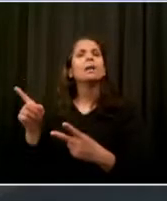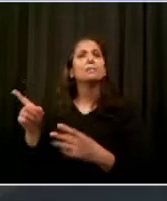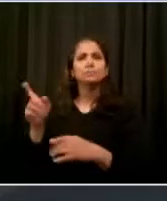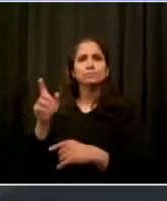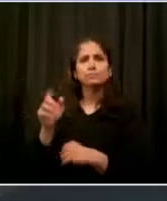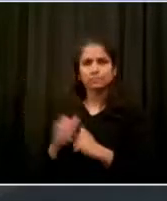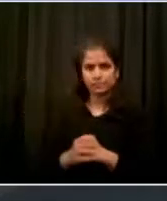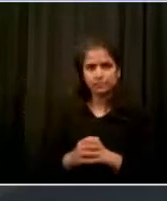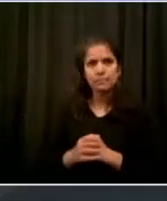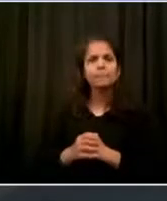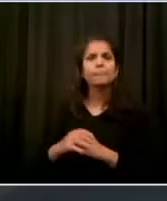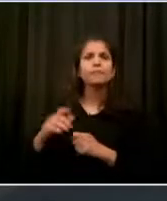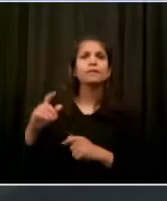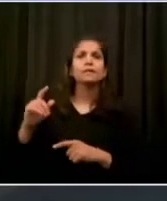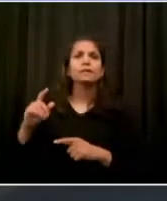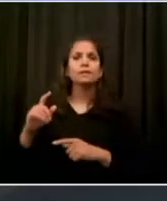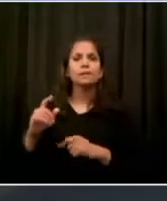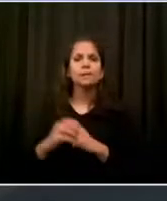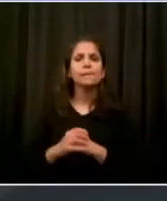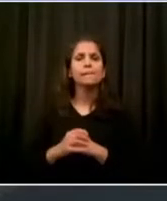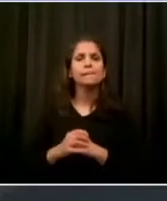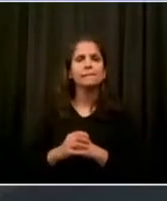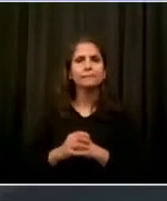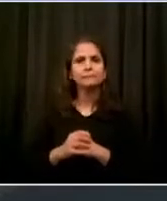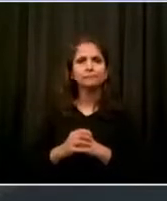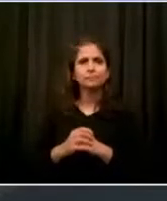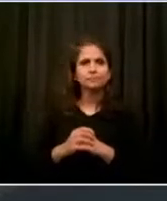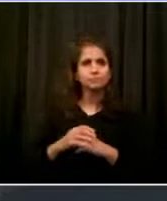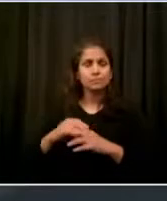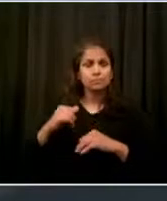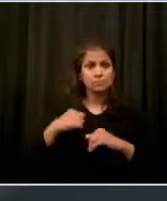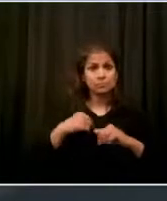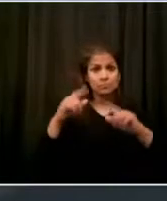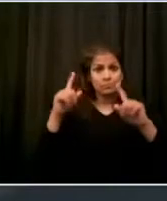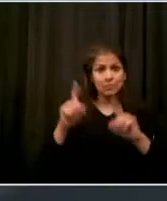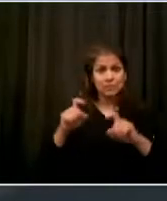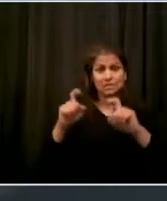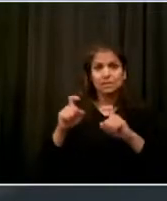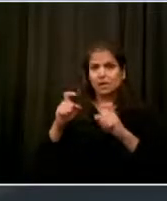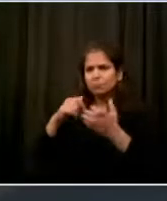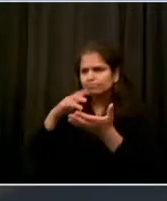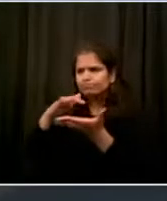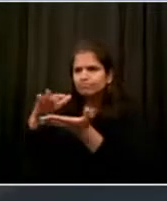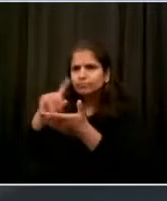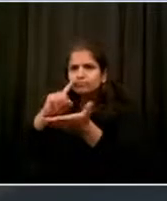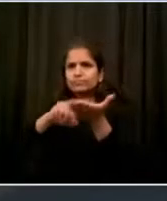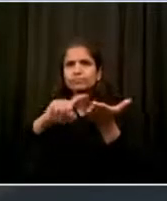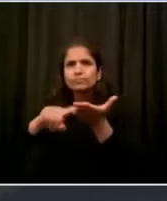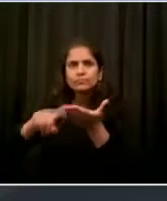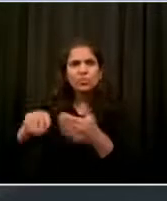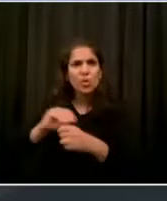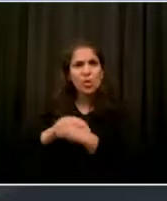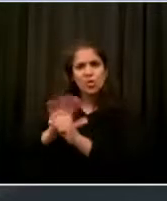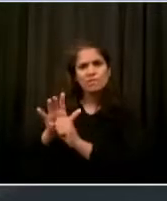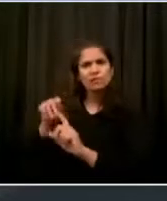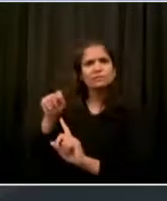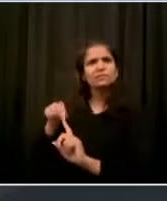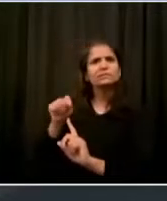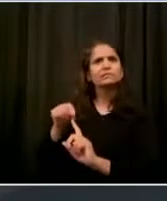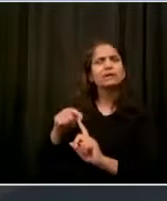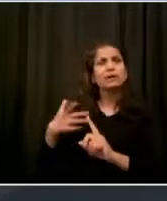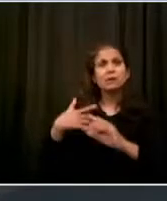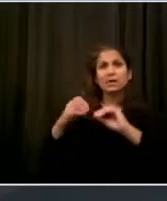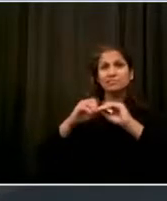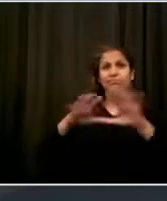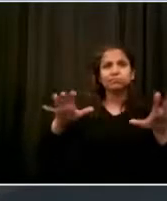the respondents, said that mental health was their top concern. The tremendous grief and loss,